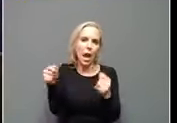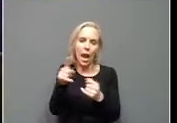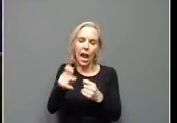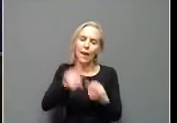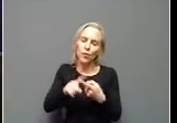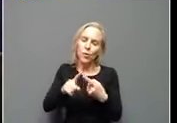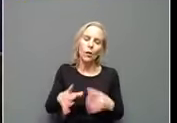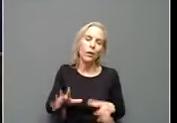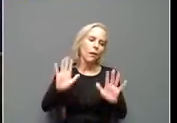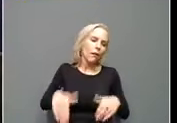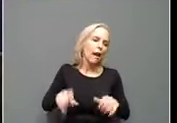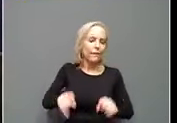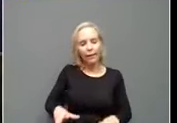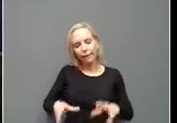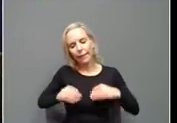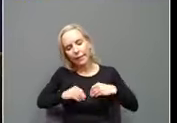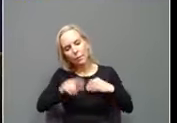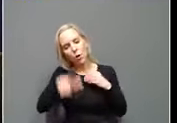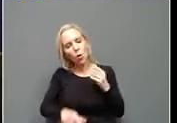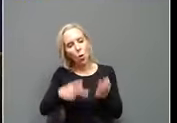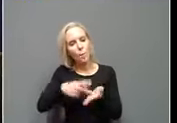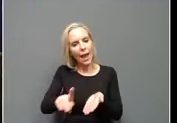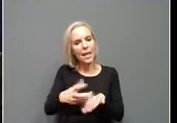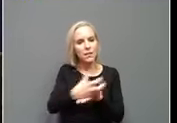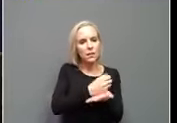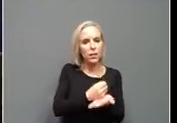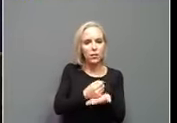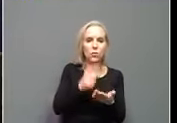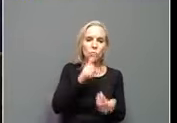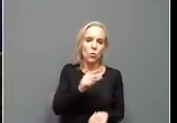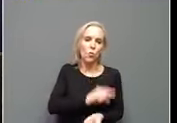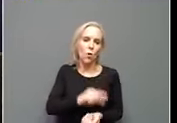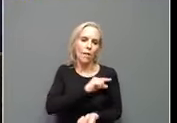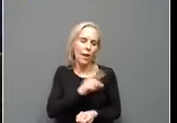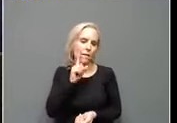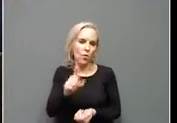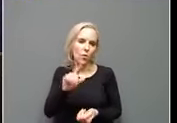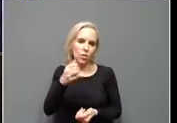a much lower paying job in order to qualify with the job search requirement.